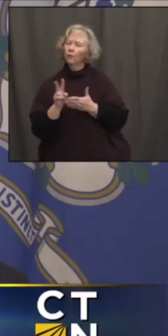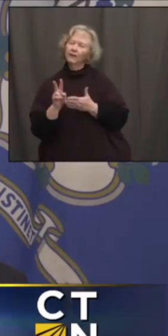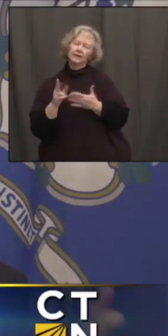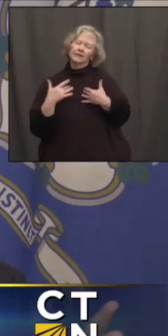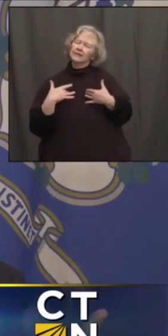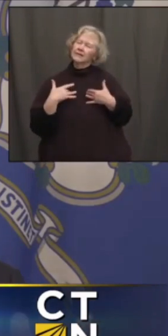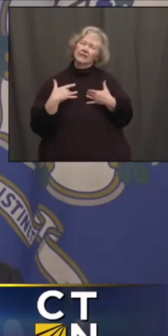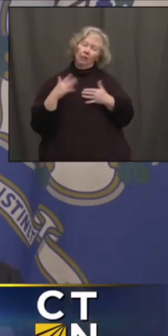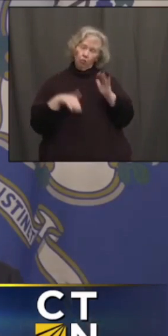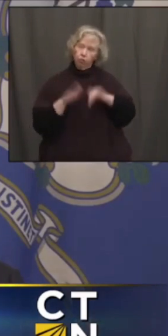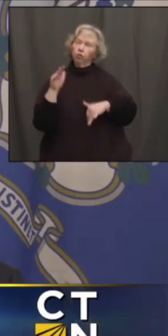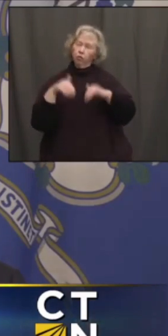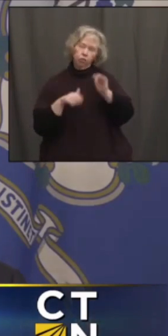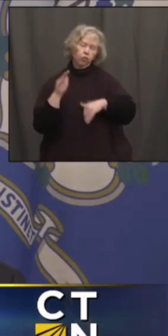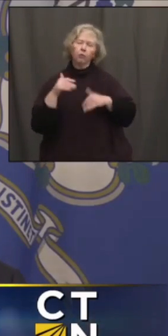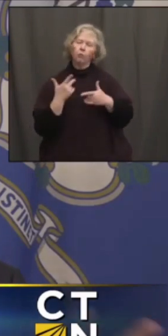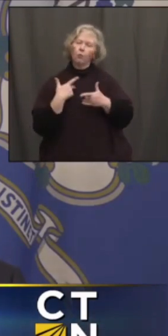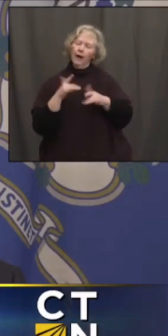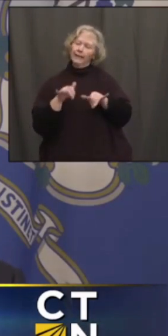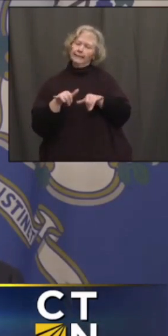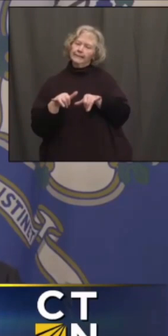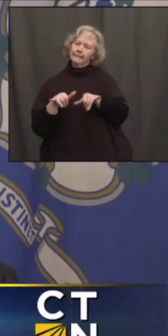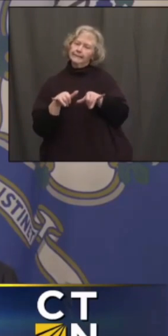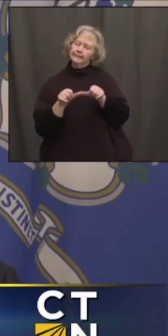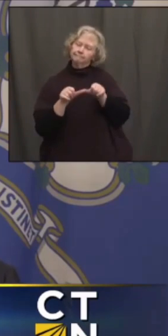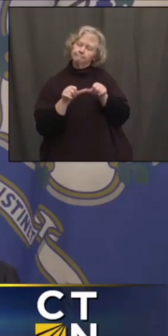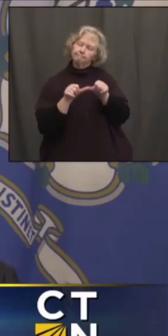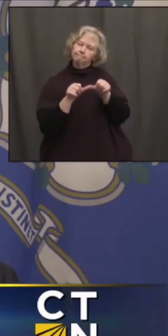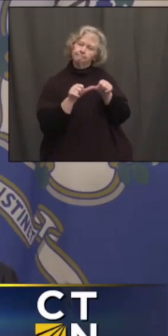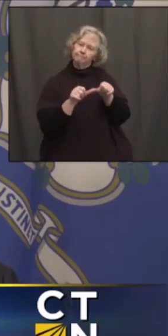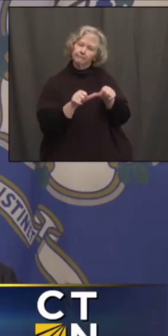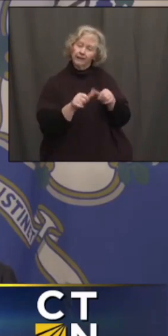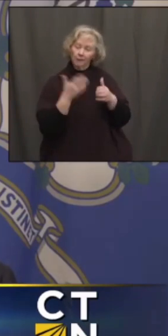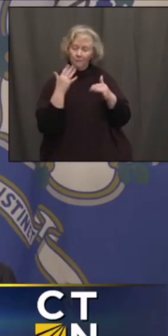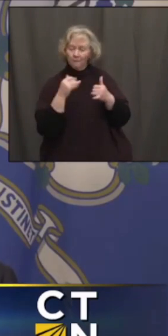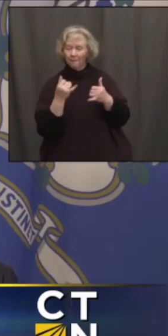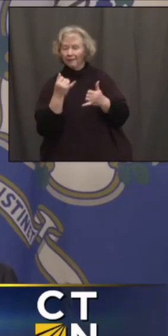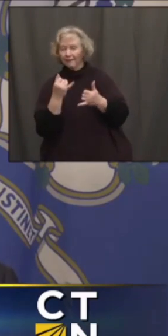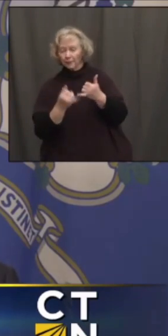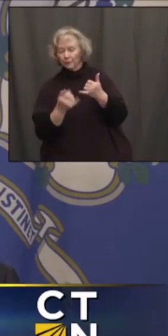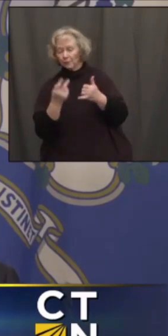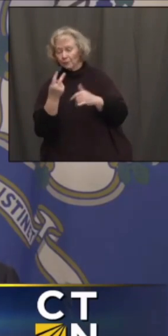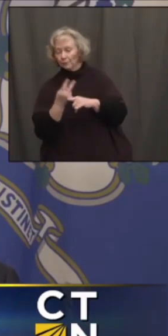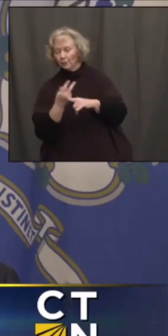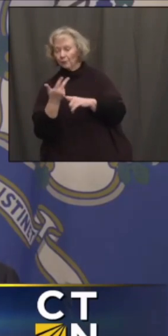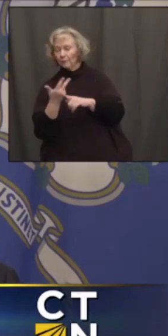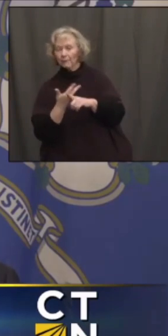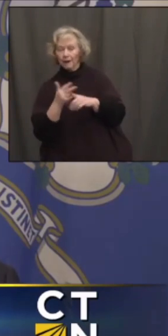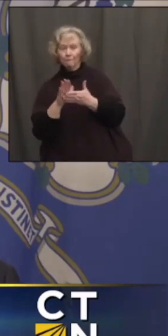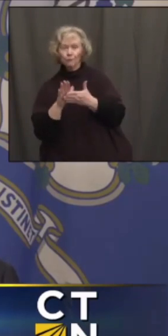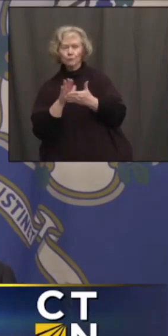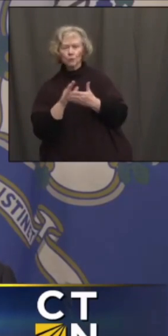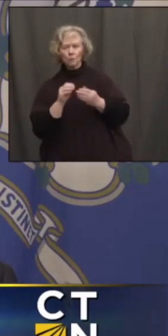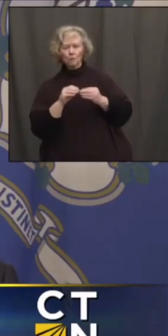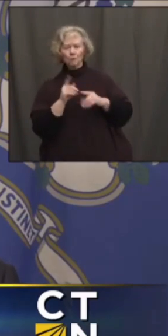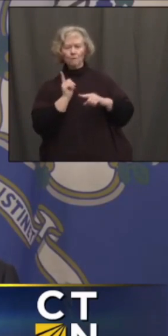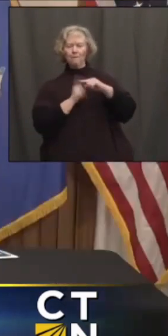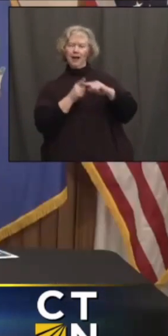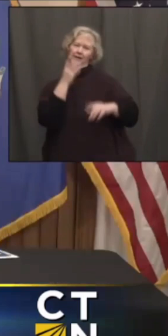consistency to our education experience, make the last two months of this school year, three months as positive as we can.